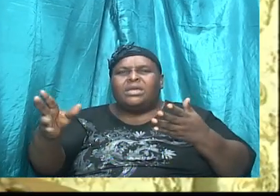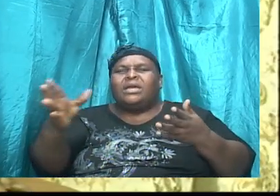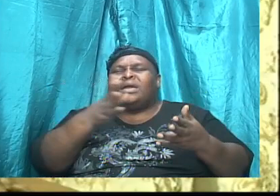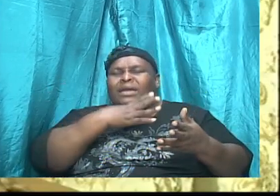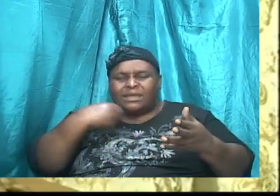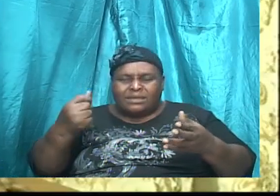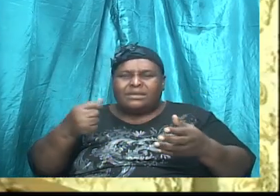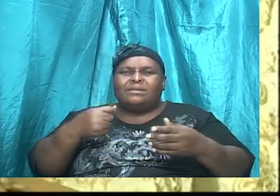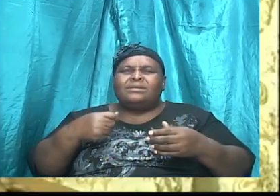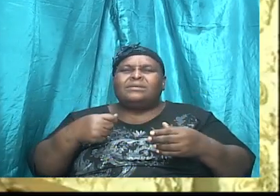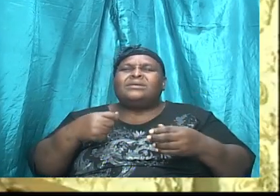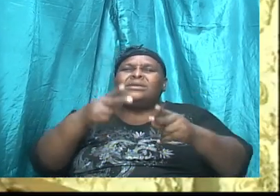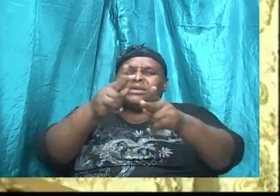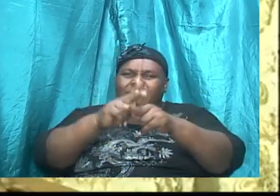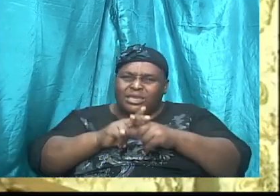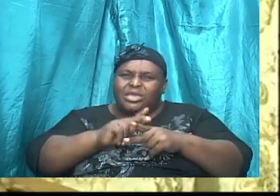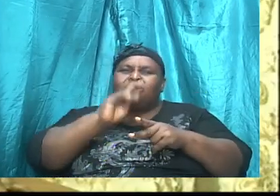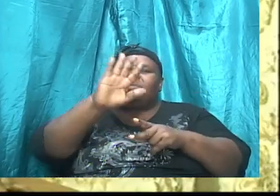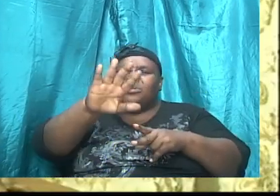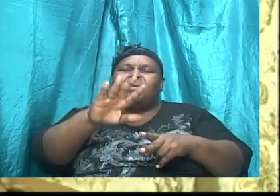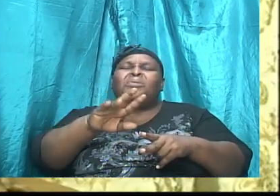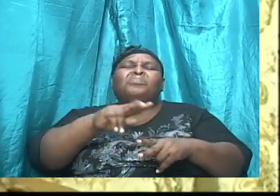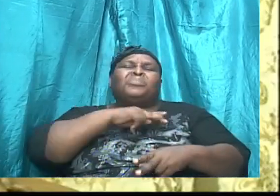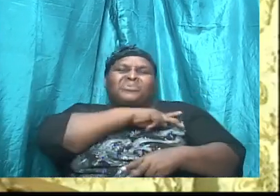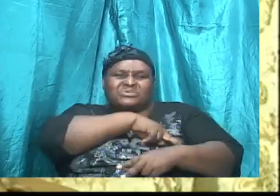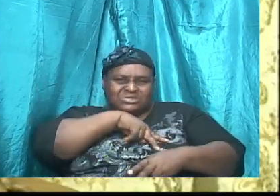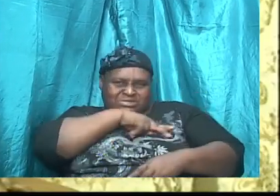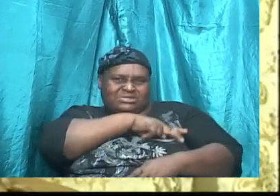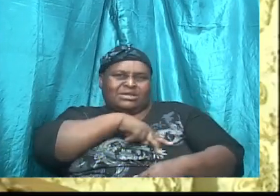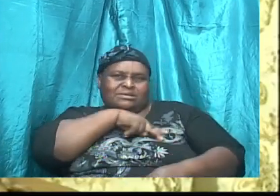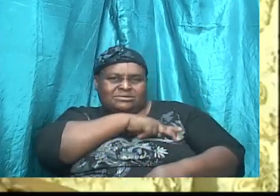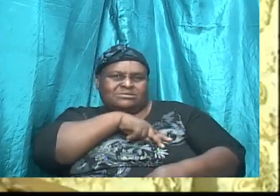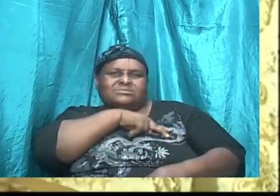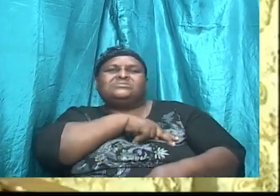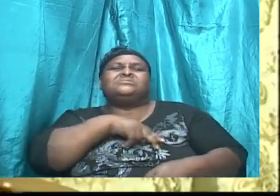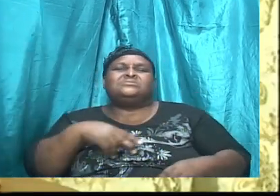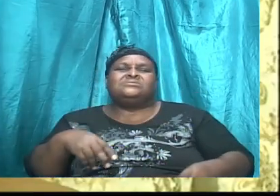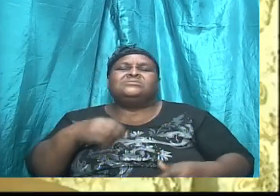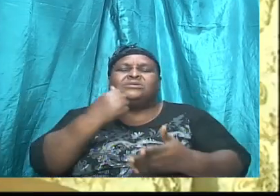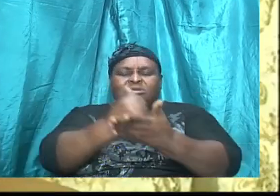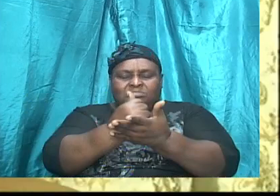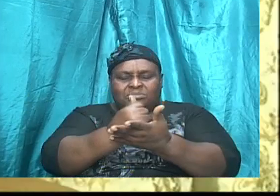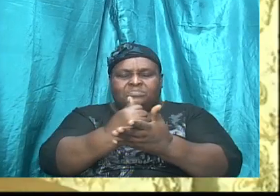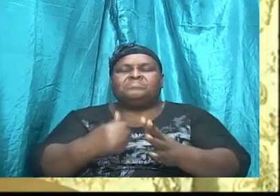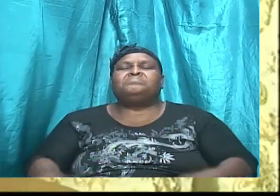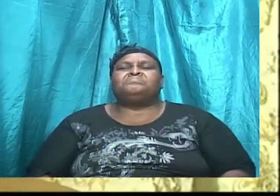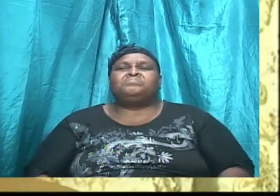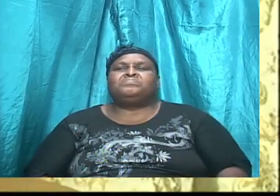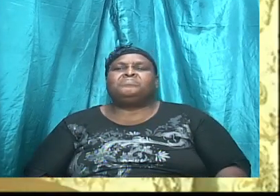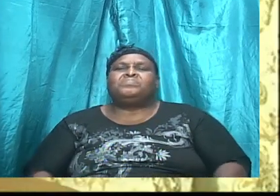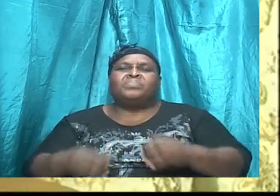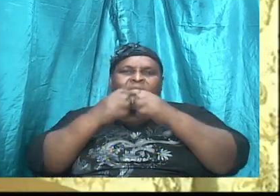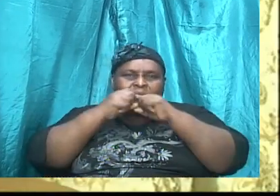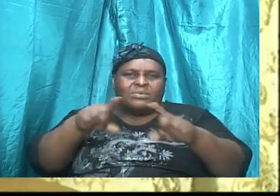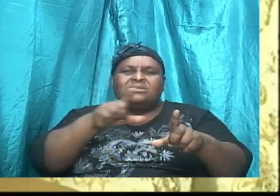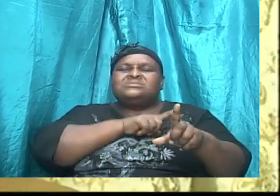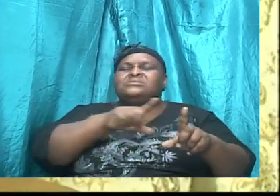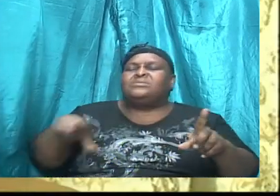the core of your personality. Amen? Bless the Lord.